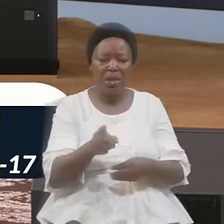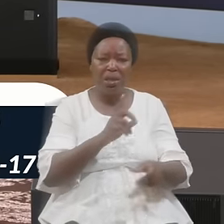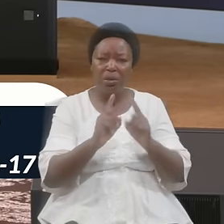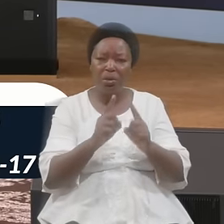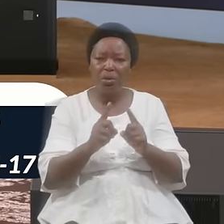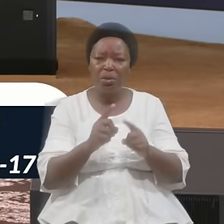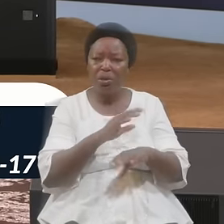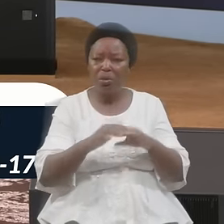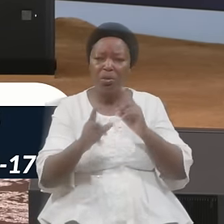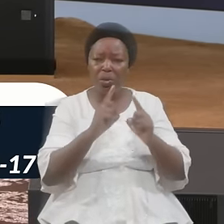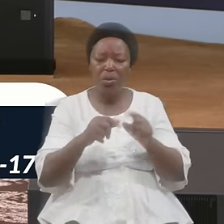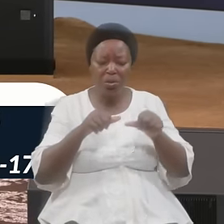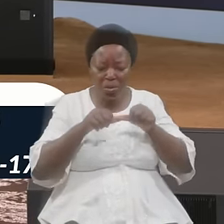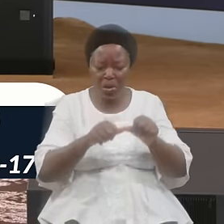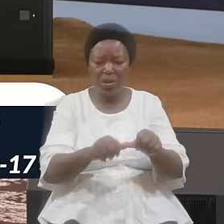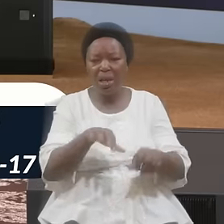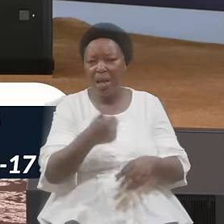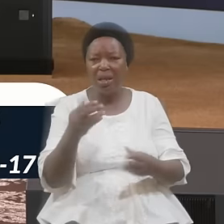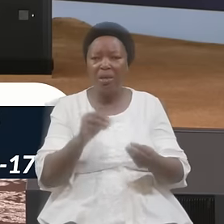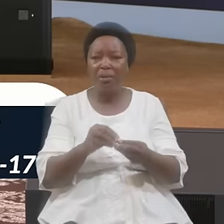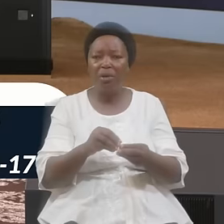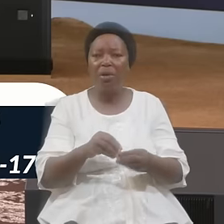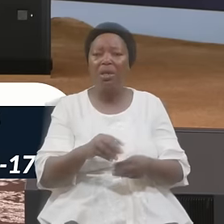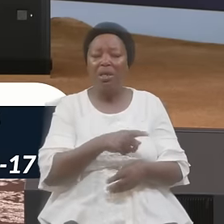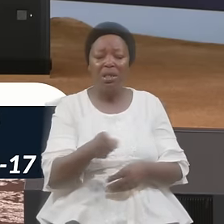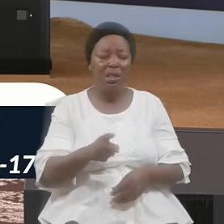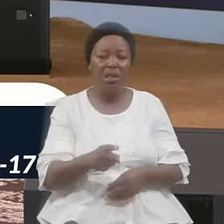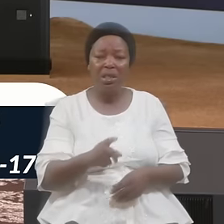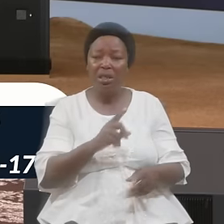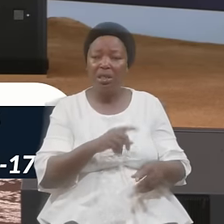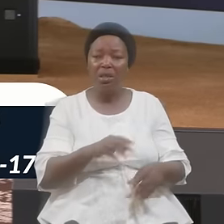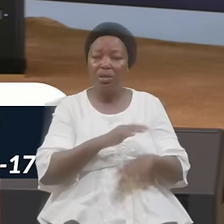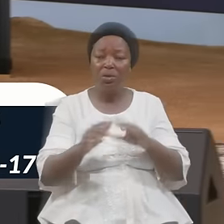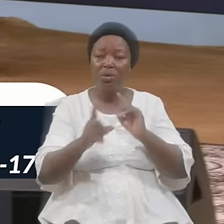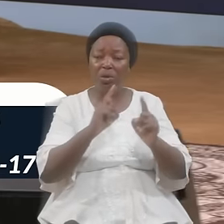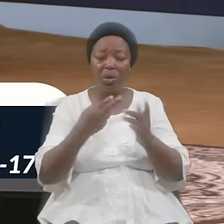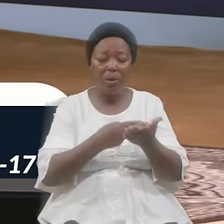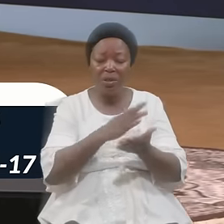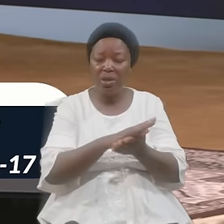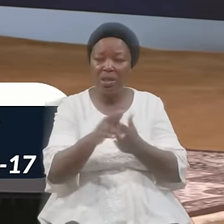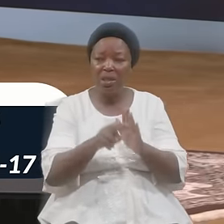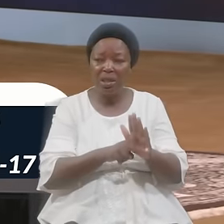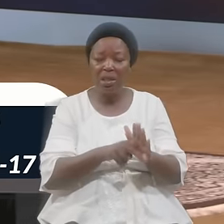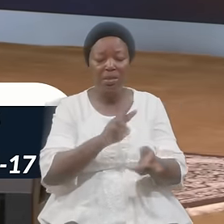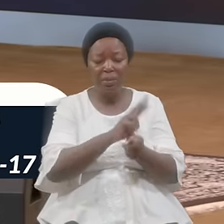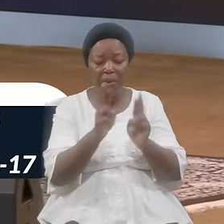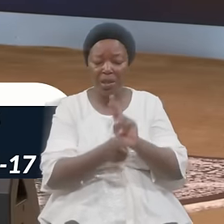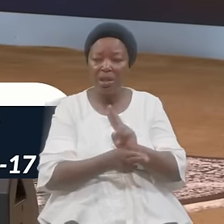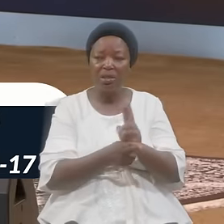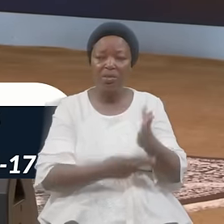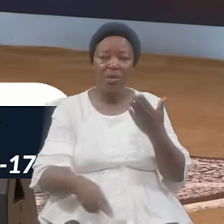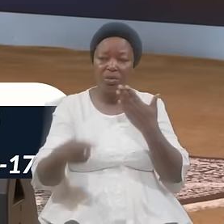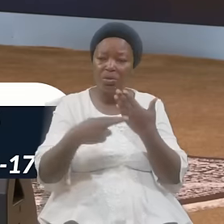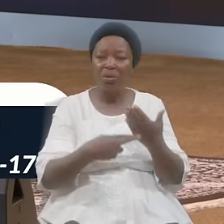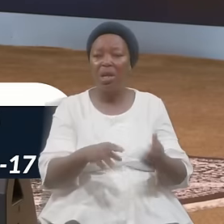Talk Step Fastness Anymore They Don't Talk Righteousness Repentance Restitution